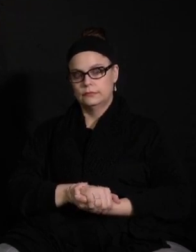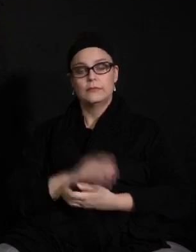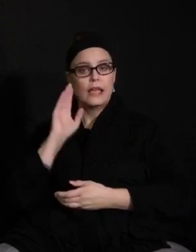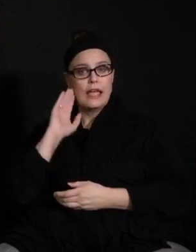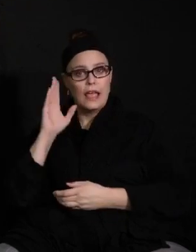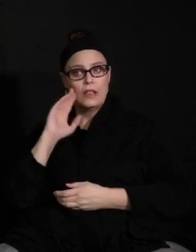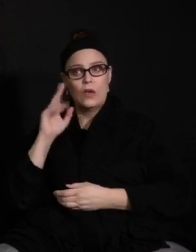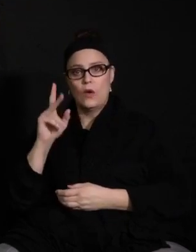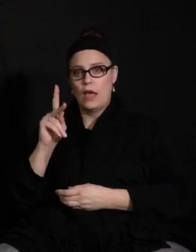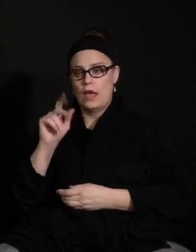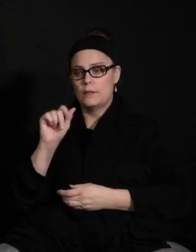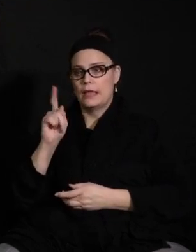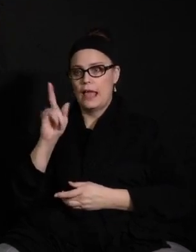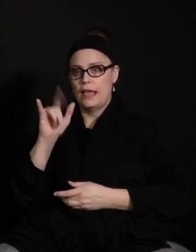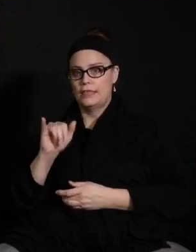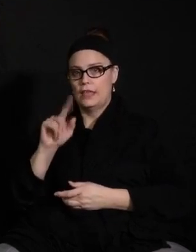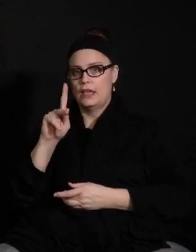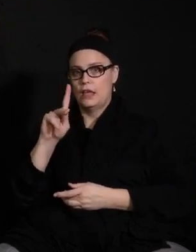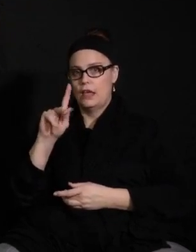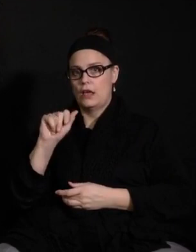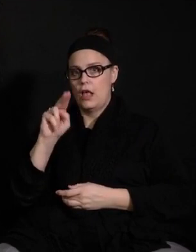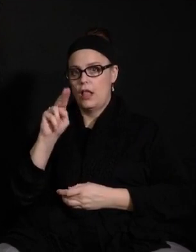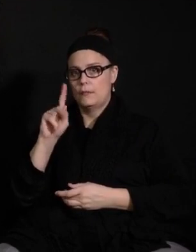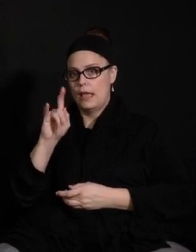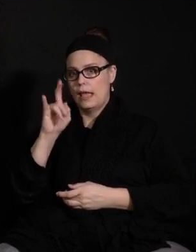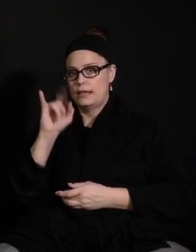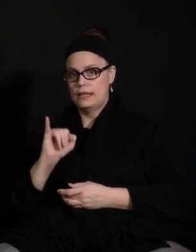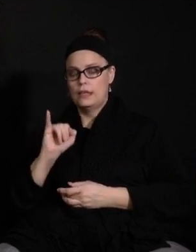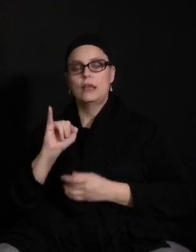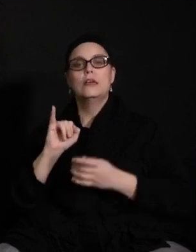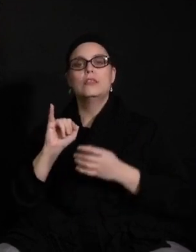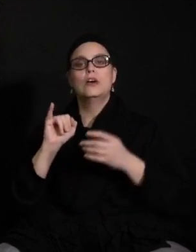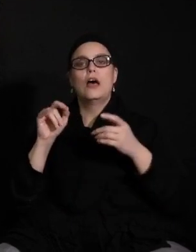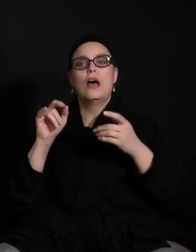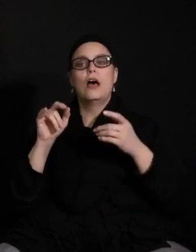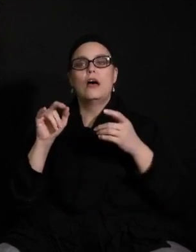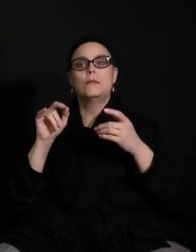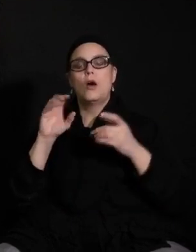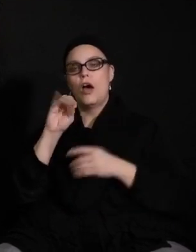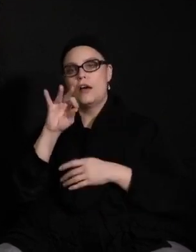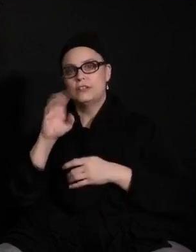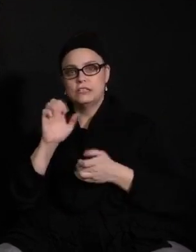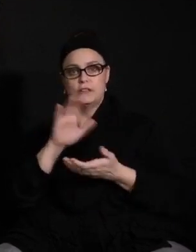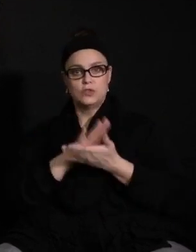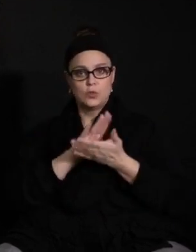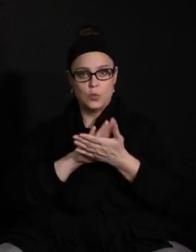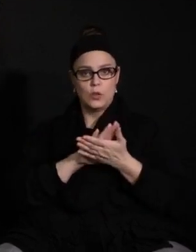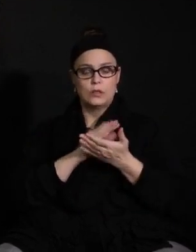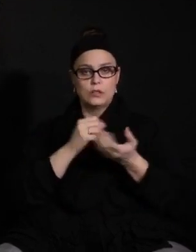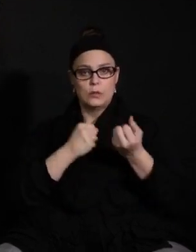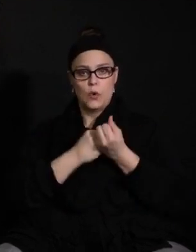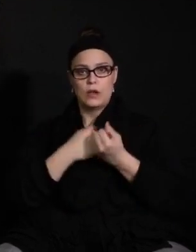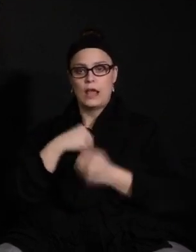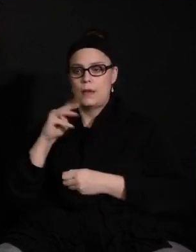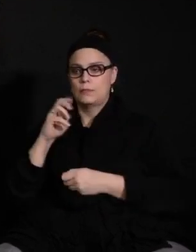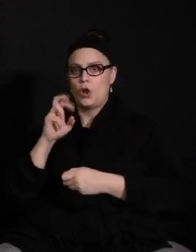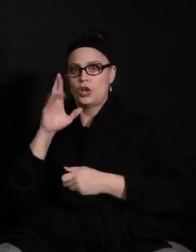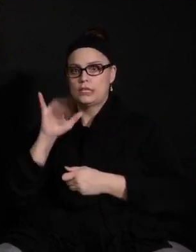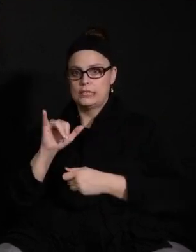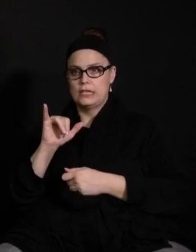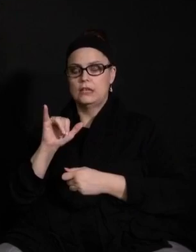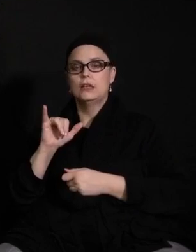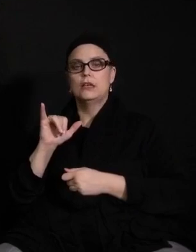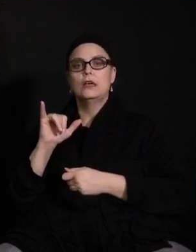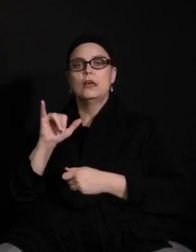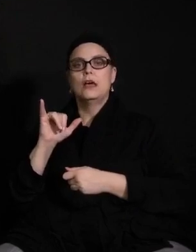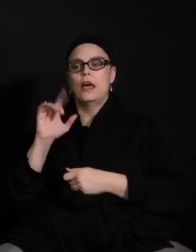Hello, I'm Kathy Kimani. I'm the Director of the Office of School Support. Hello, I'm Marcy Dowd. I'm the Assistant Superintendent of